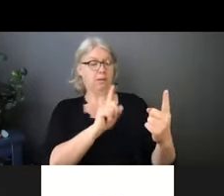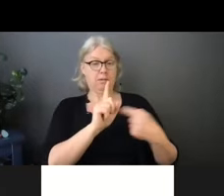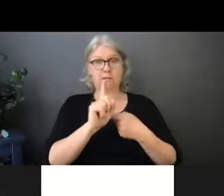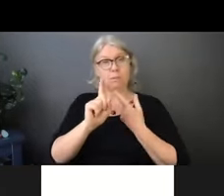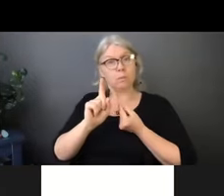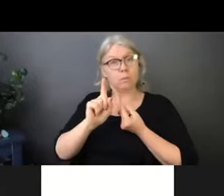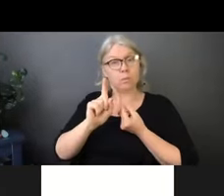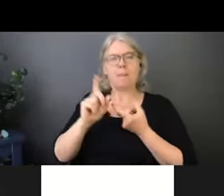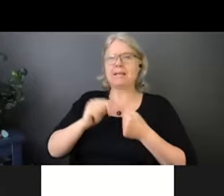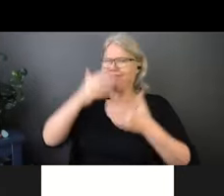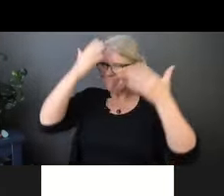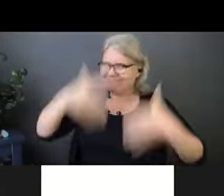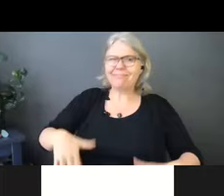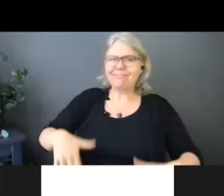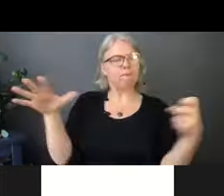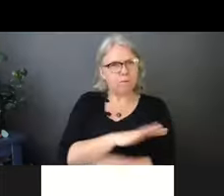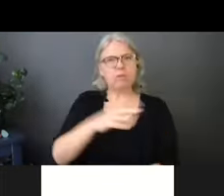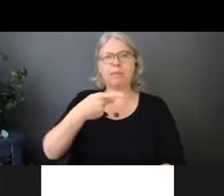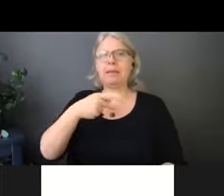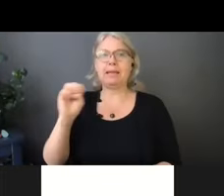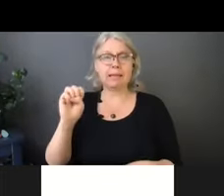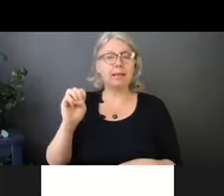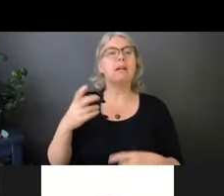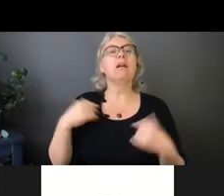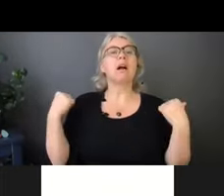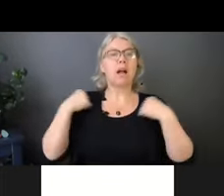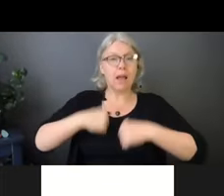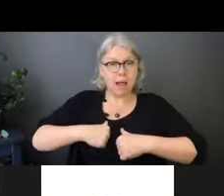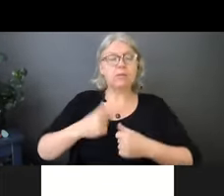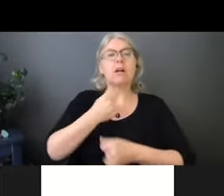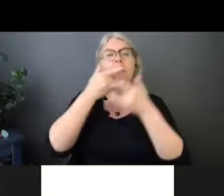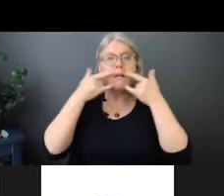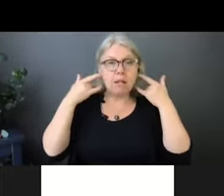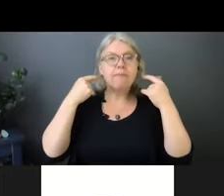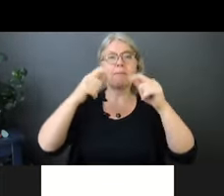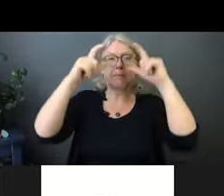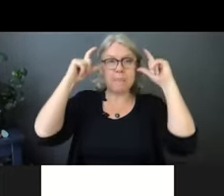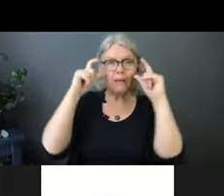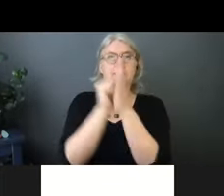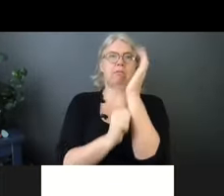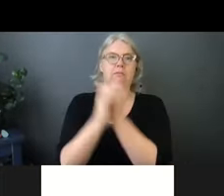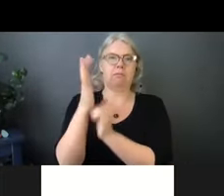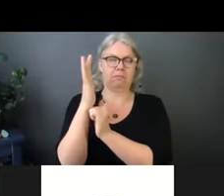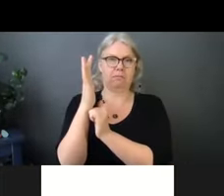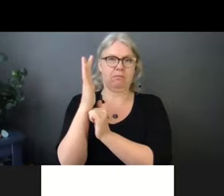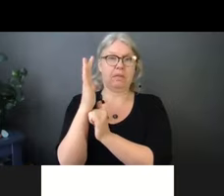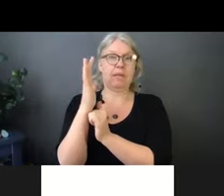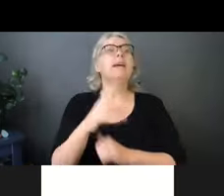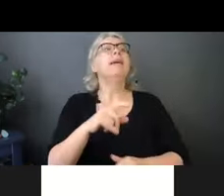mask, and eyewear when providing any care. And if there's an AGMP,